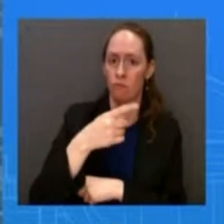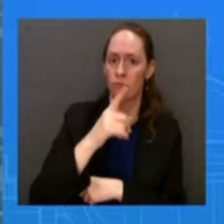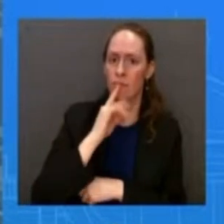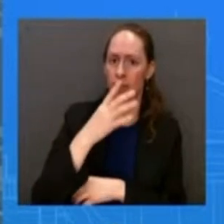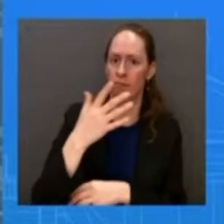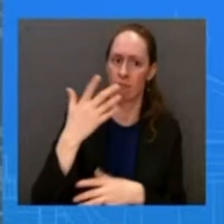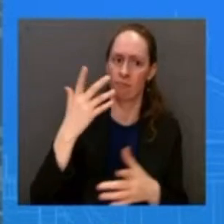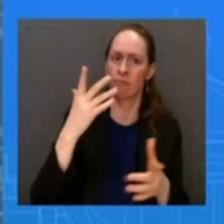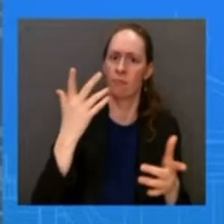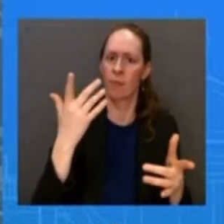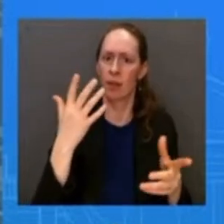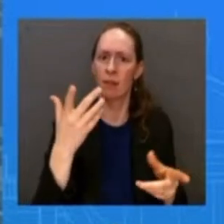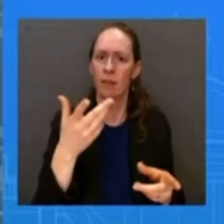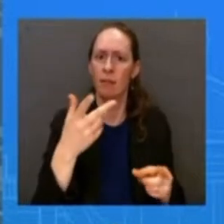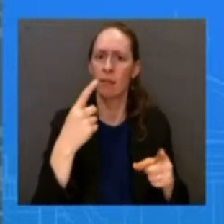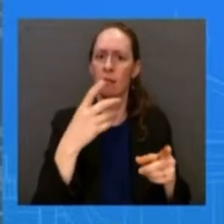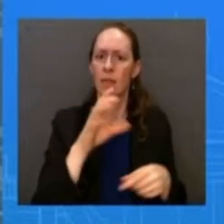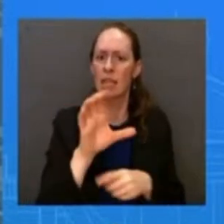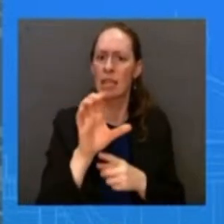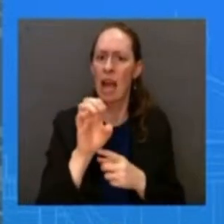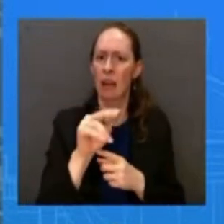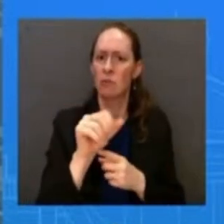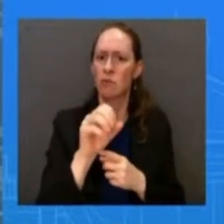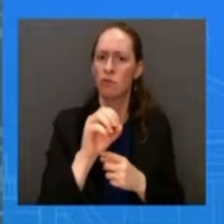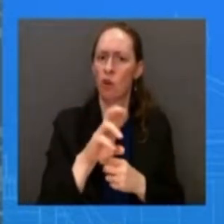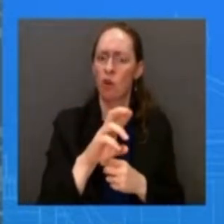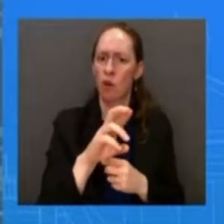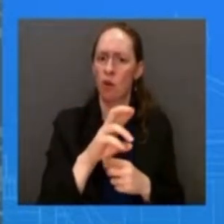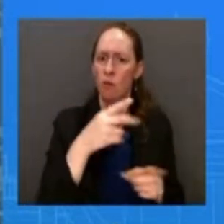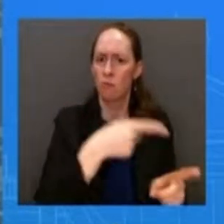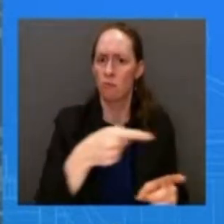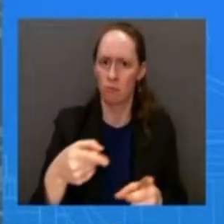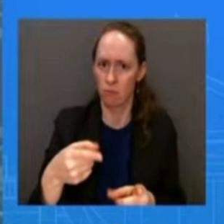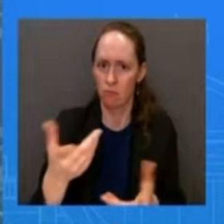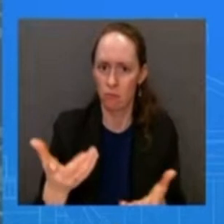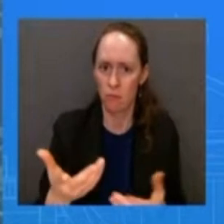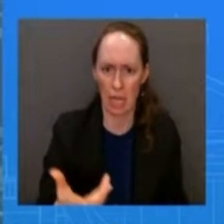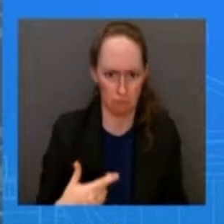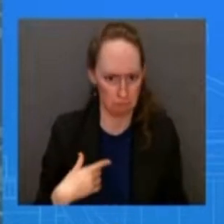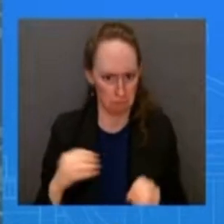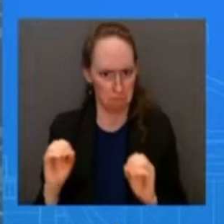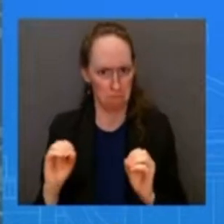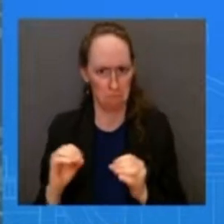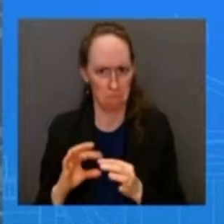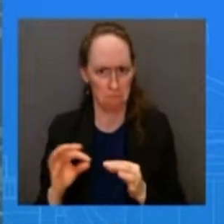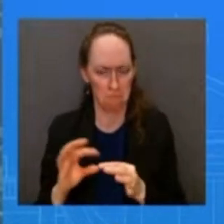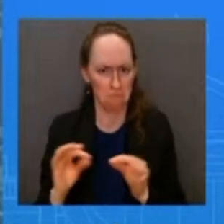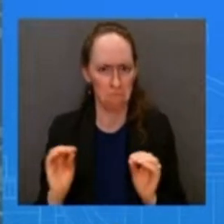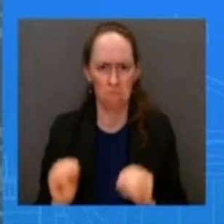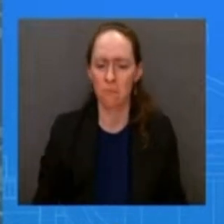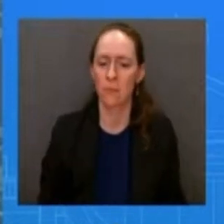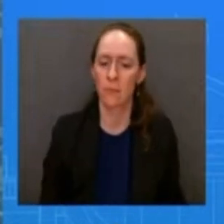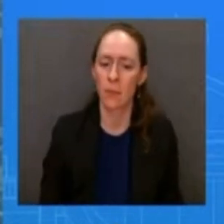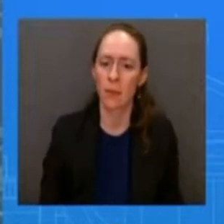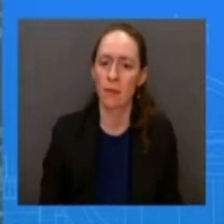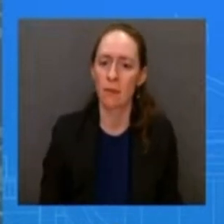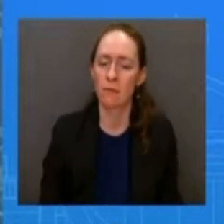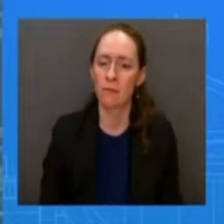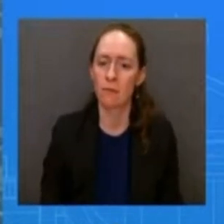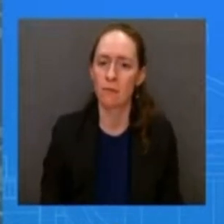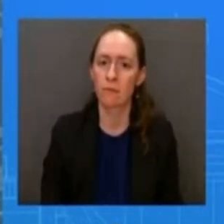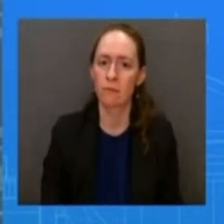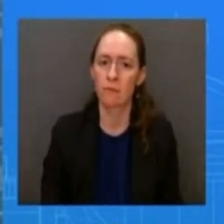to that for you from here okay okay thank you green um just real quickly when the interagency effort